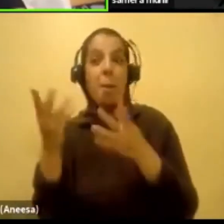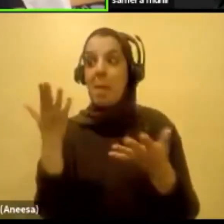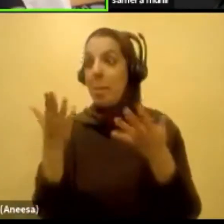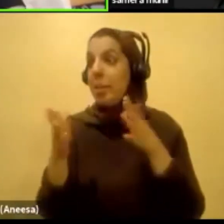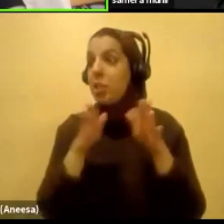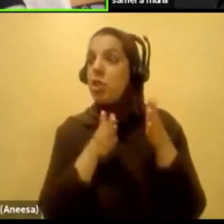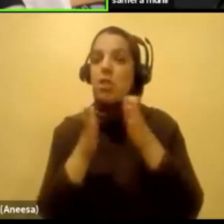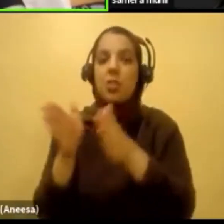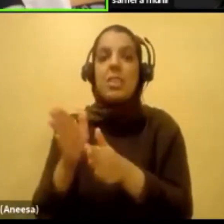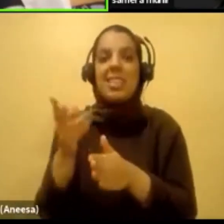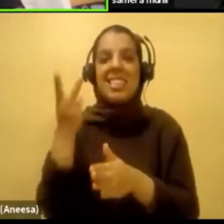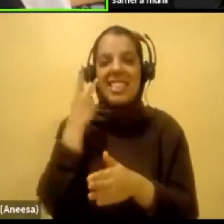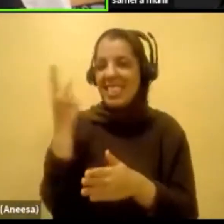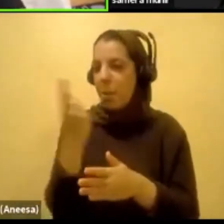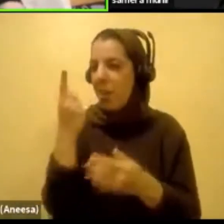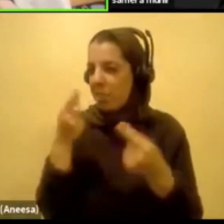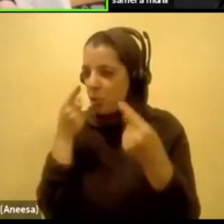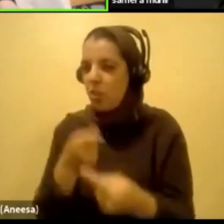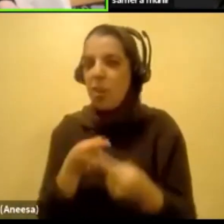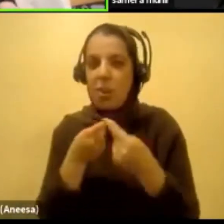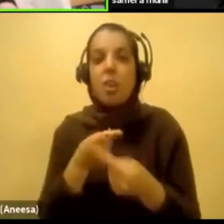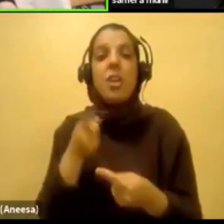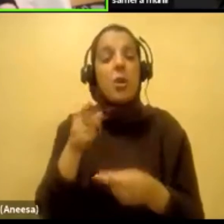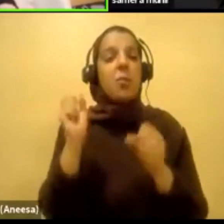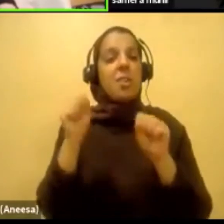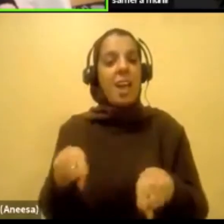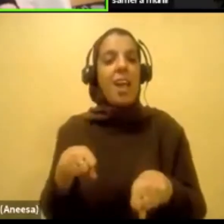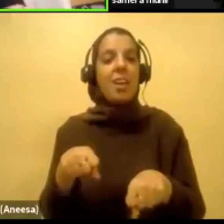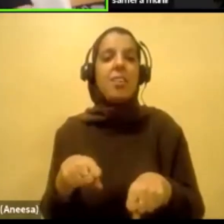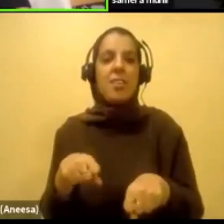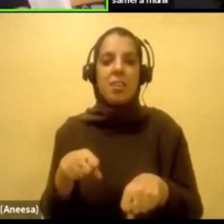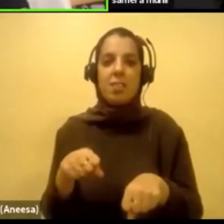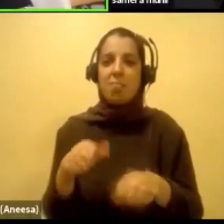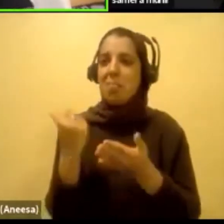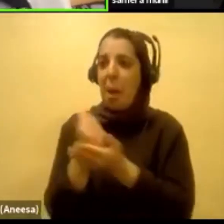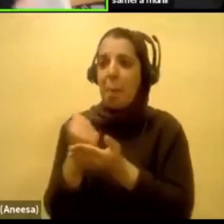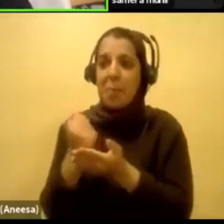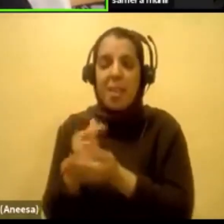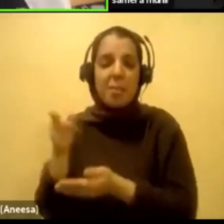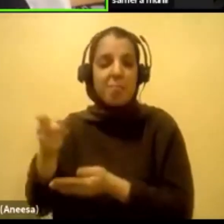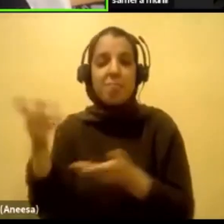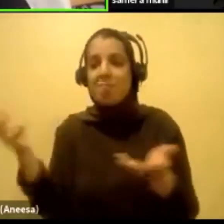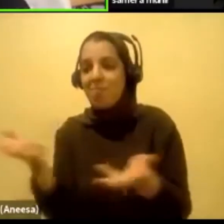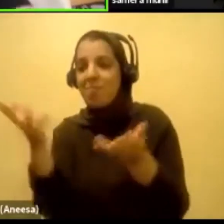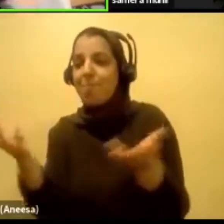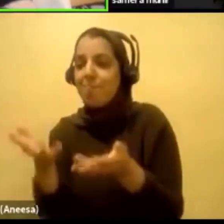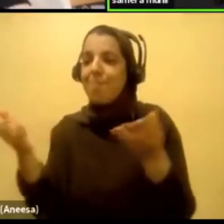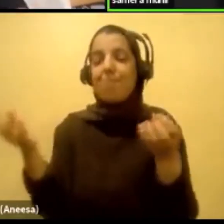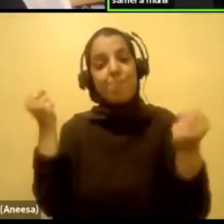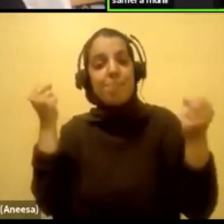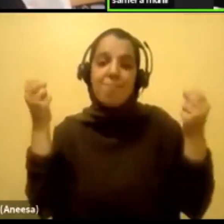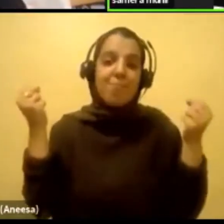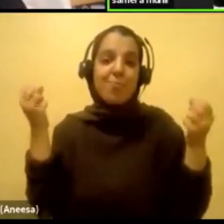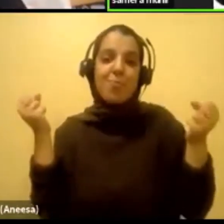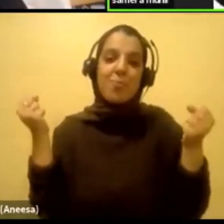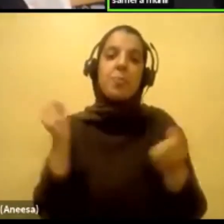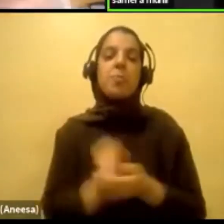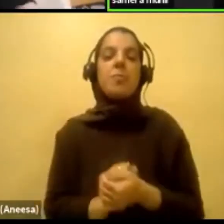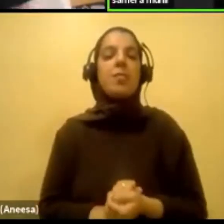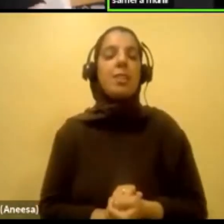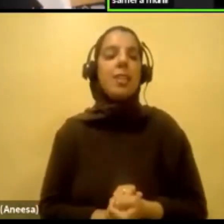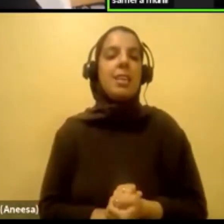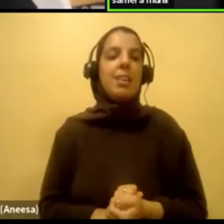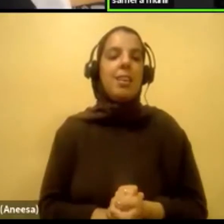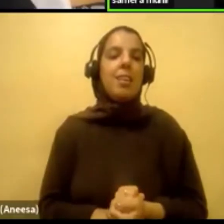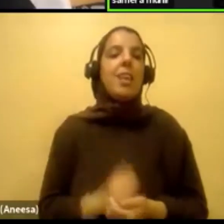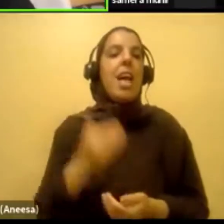someone is, like, really struggling, you could be that, like, asset to them and help them out and bridge the gap. Or you just don't get to know it. I know